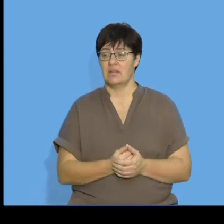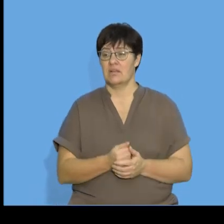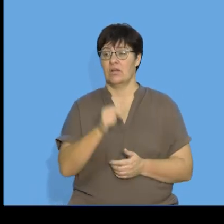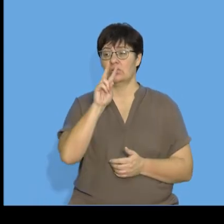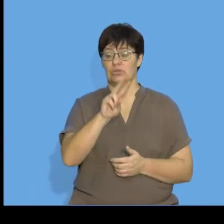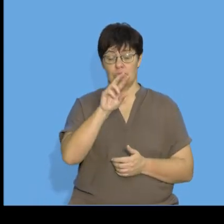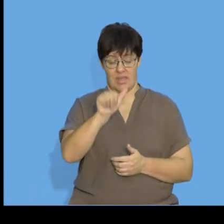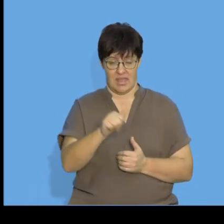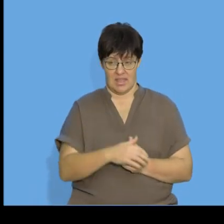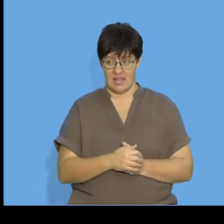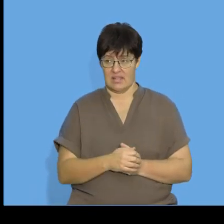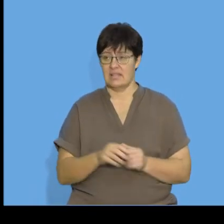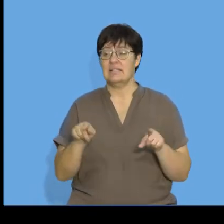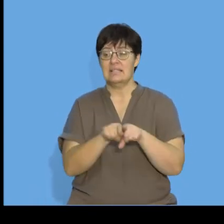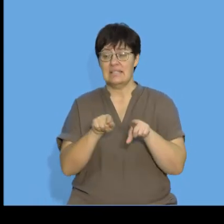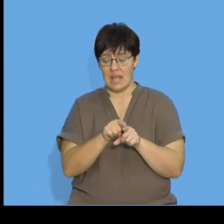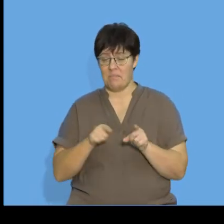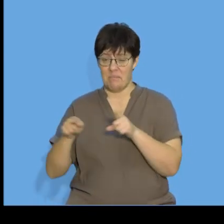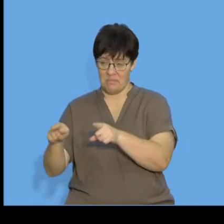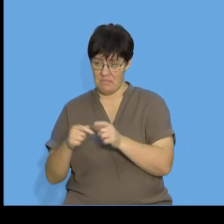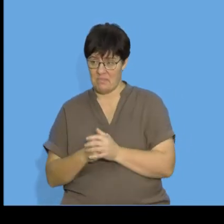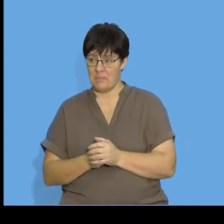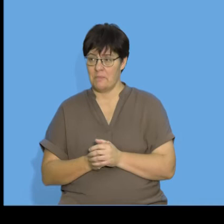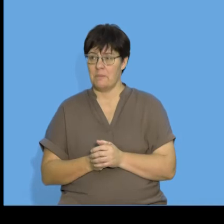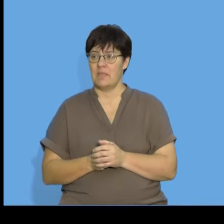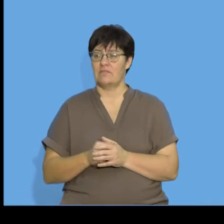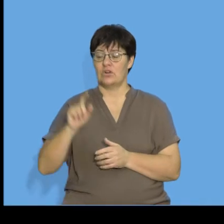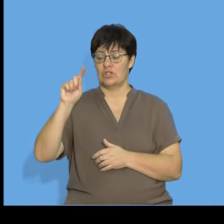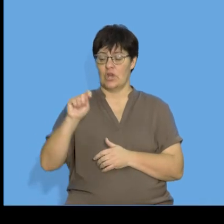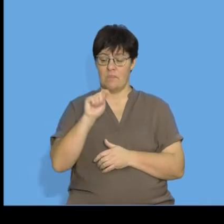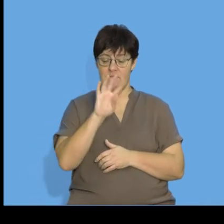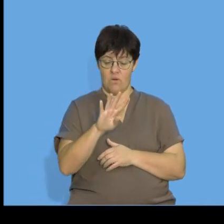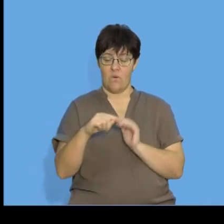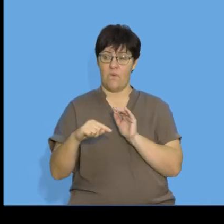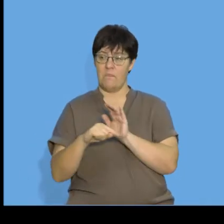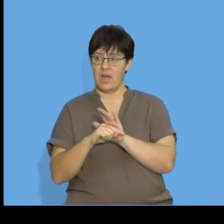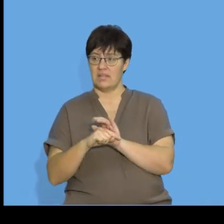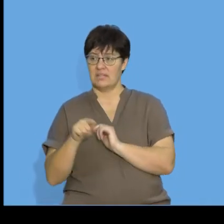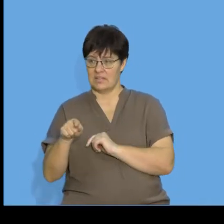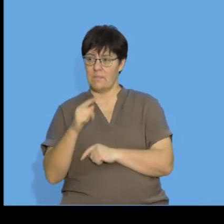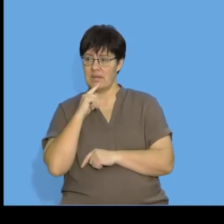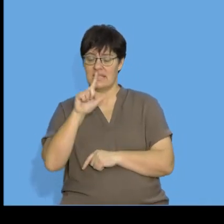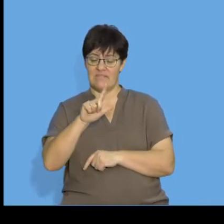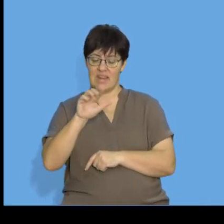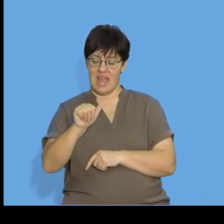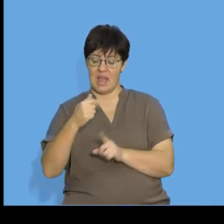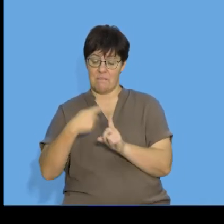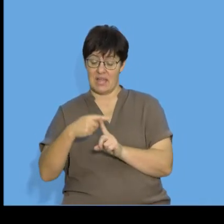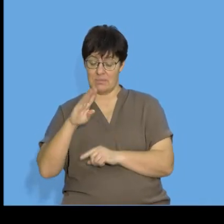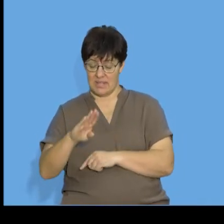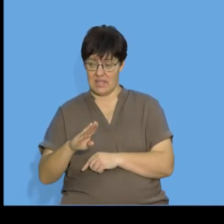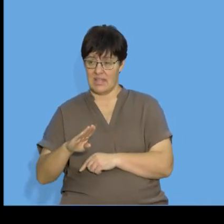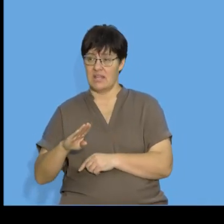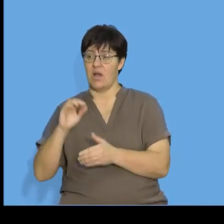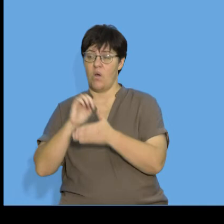two a. Then again you can do the algebra on this side for me if you were to do 7 a plus b and